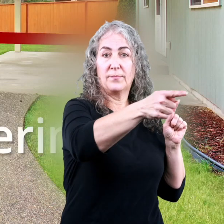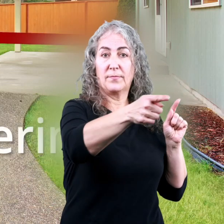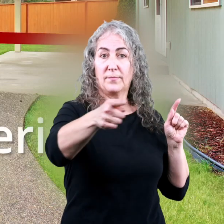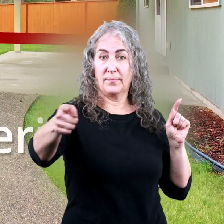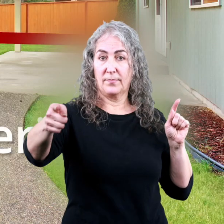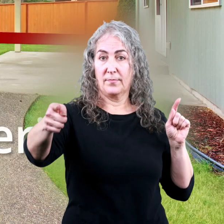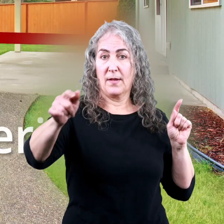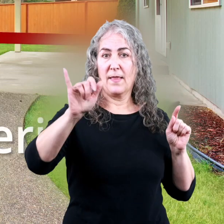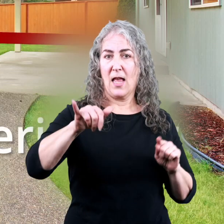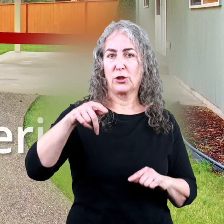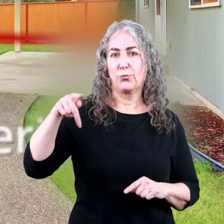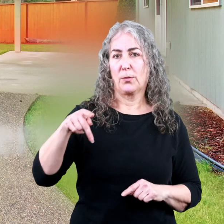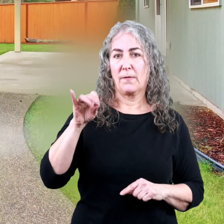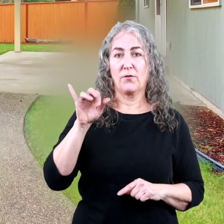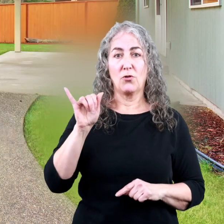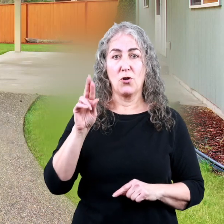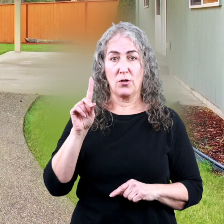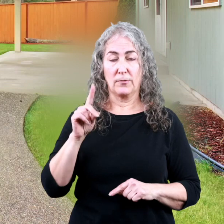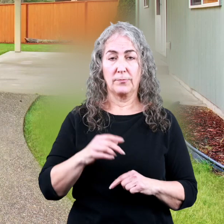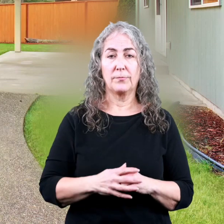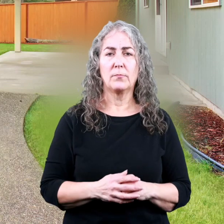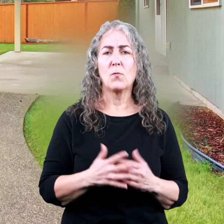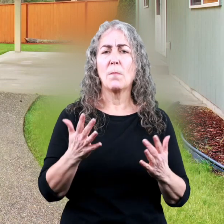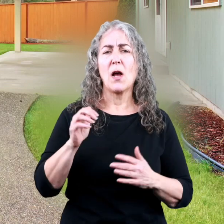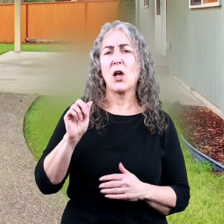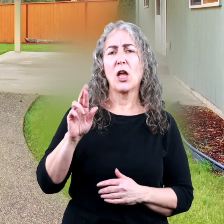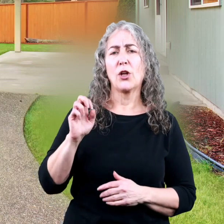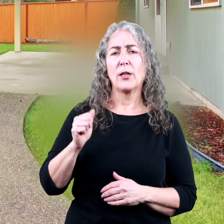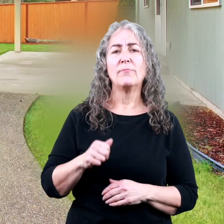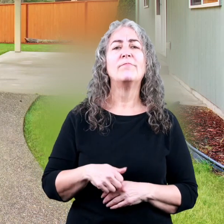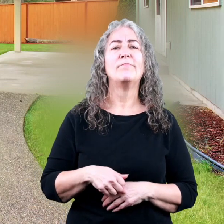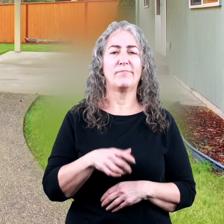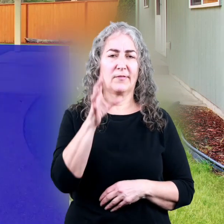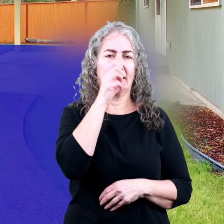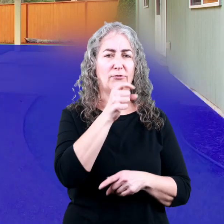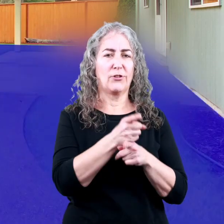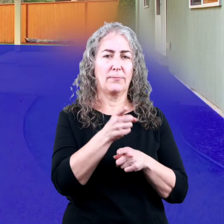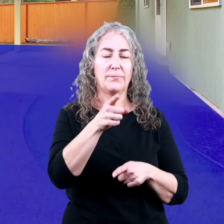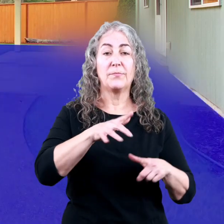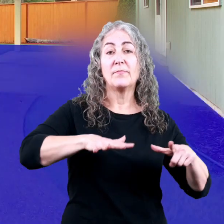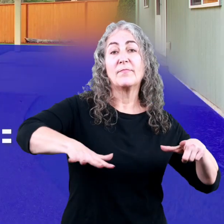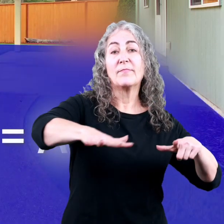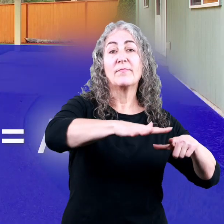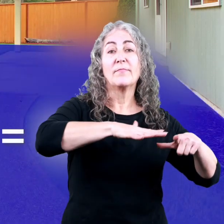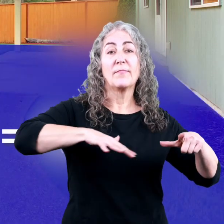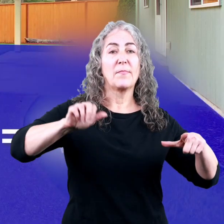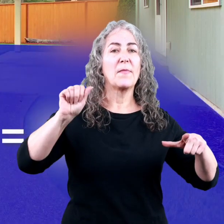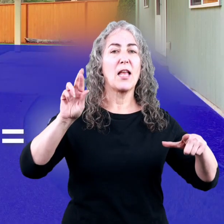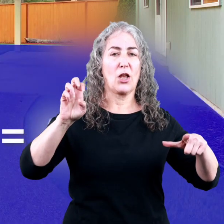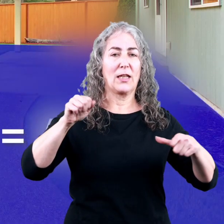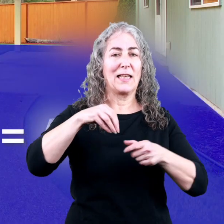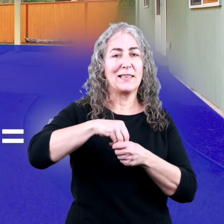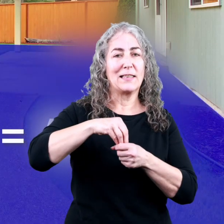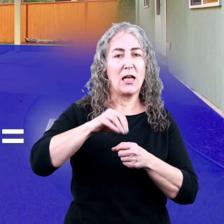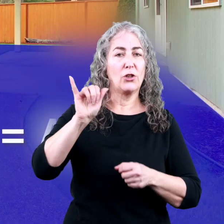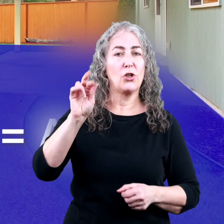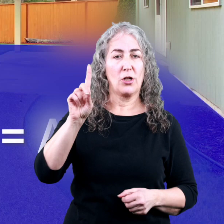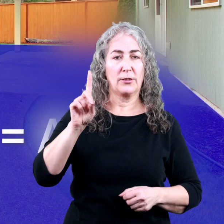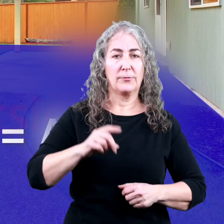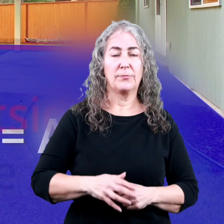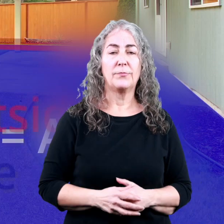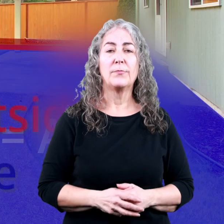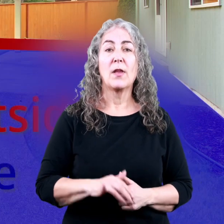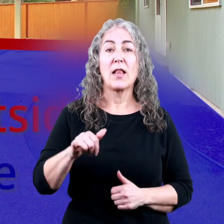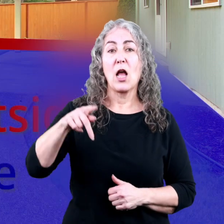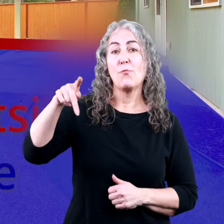is the perimeter of the yard. And what about the area? You guessed it, the area is the total space inside the